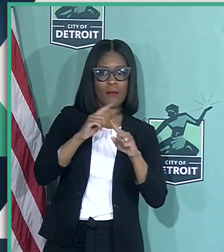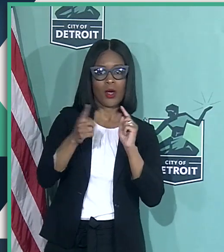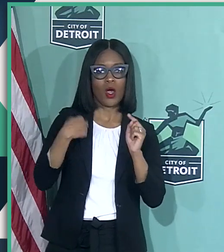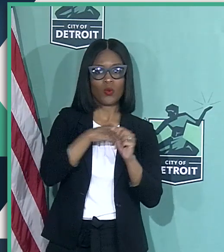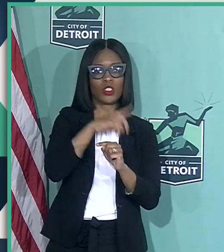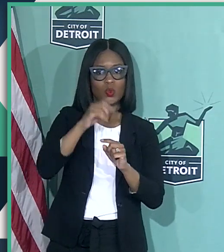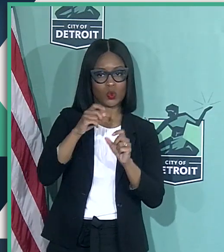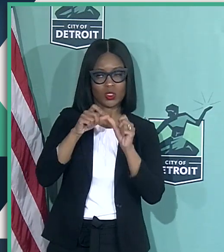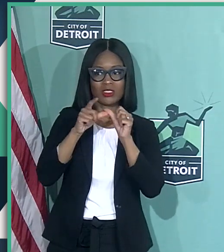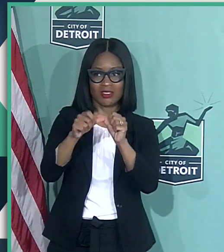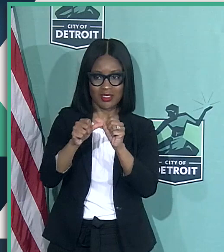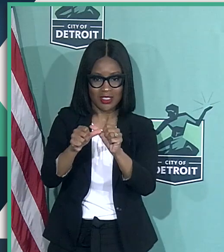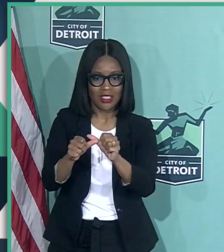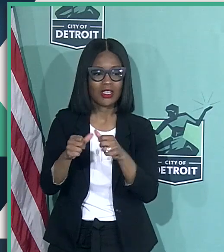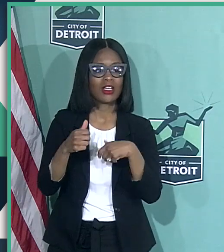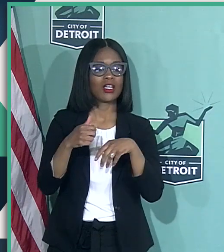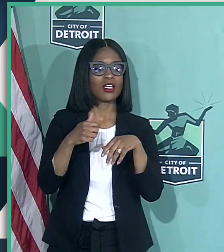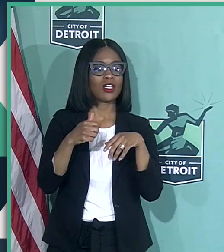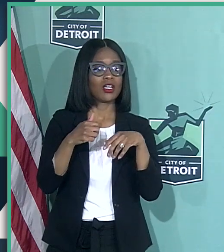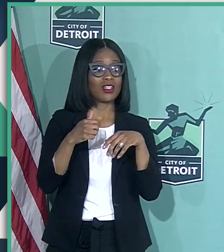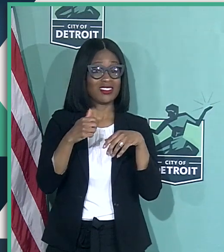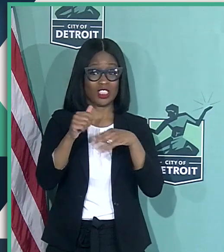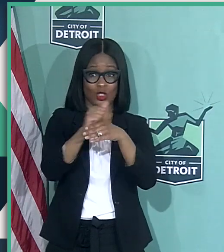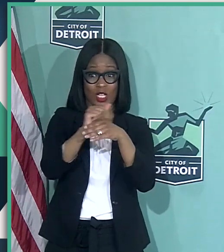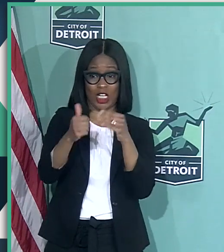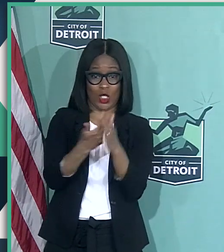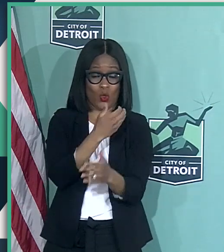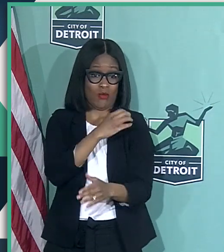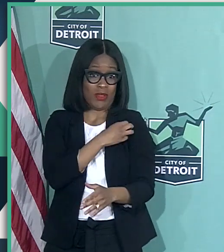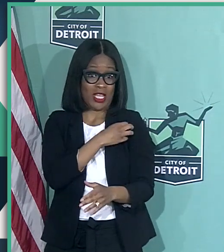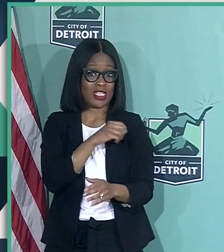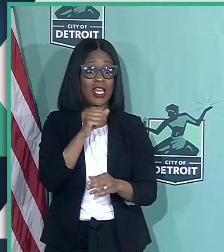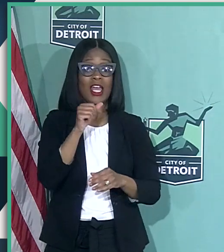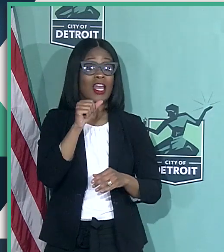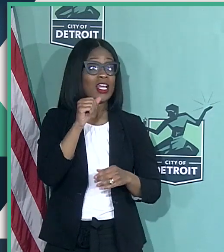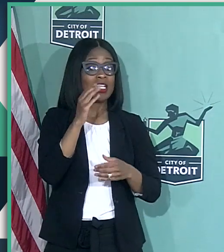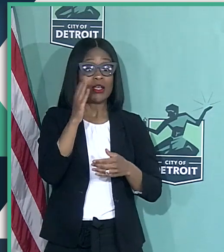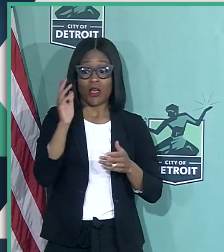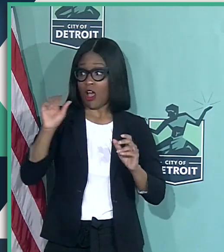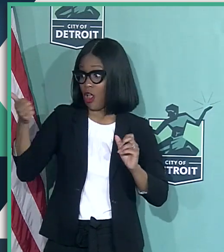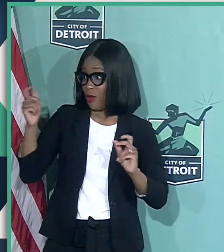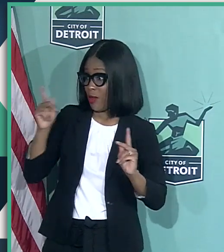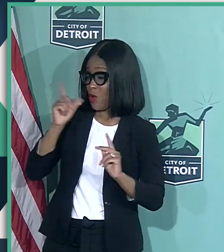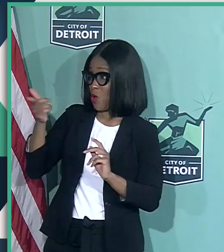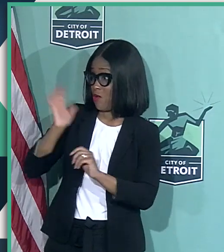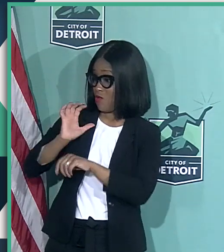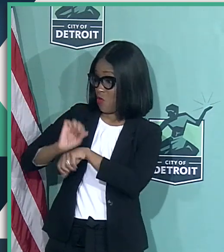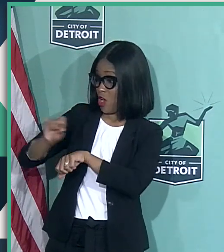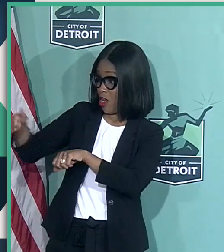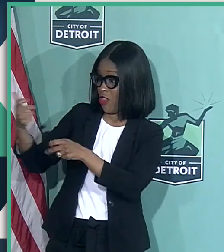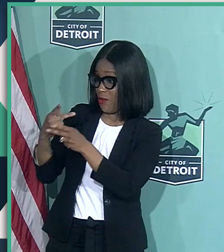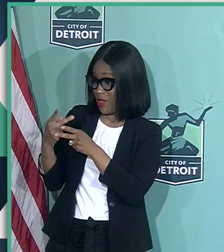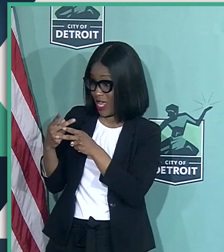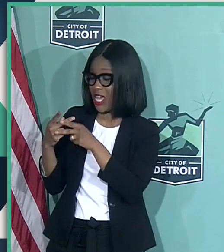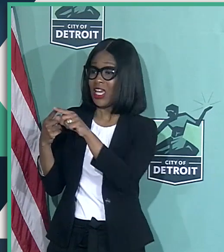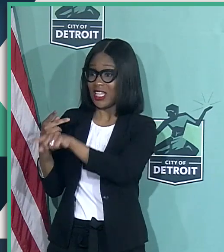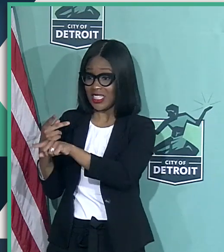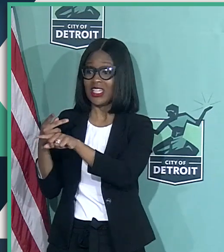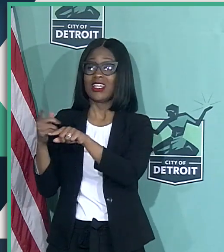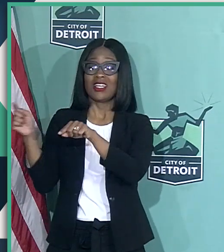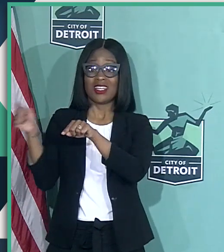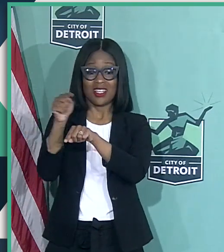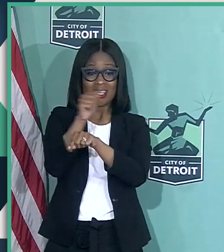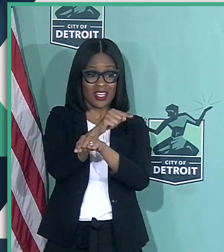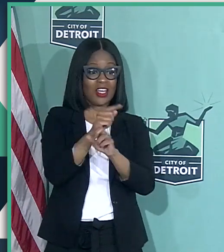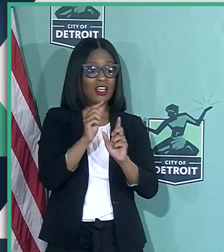continue to recruit and field police officers. And for those who may have lost their job someplace else and always felt there was a cop